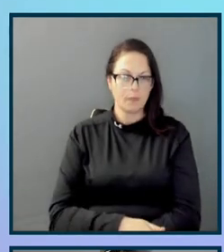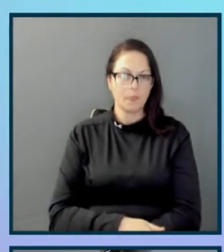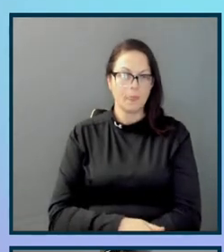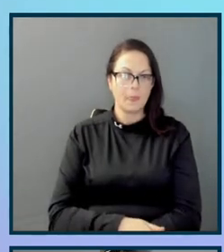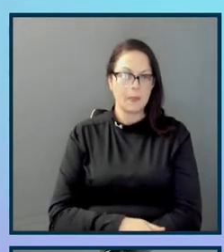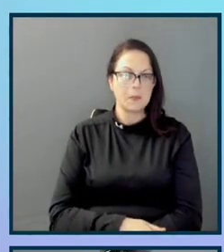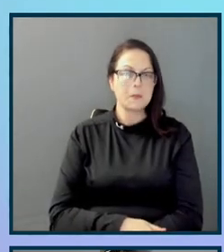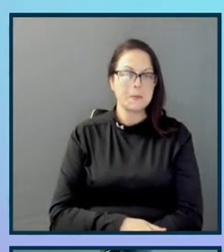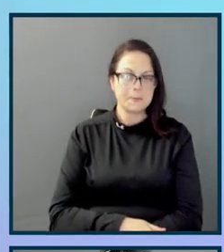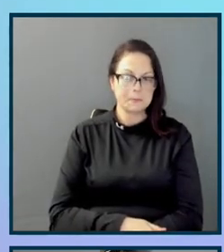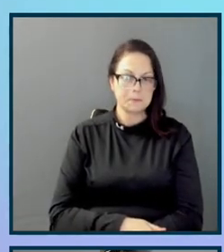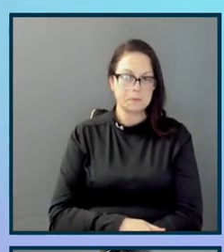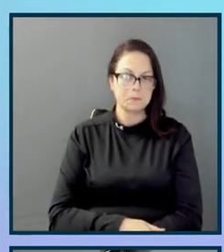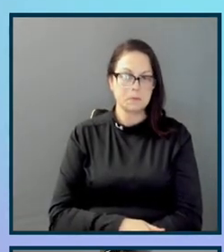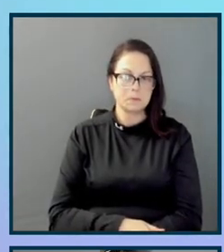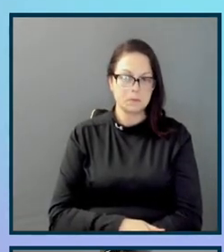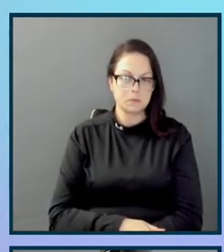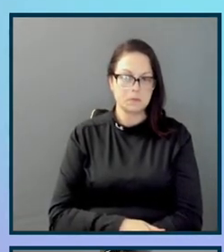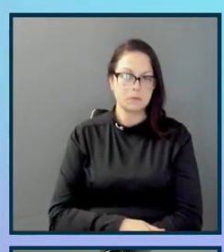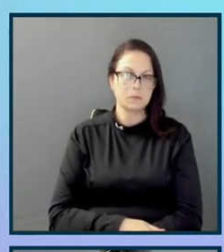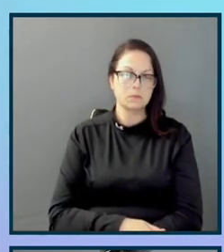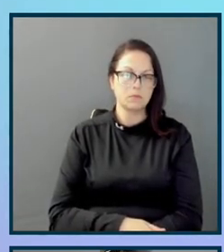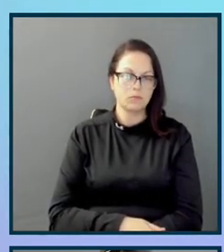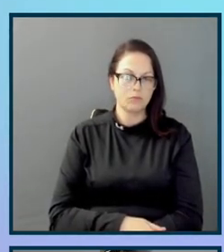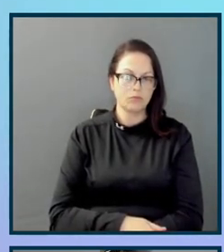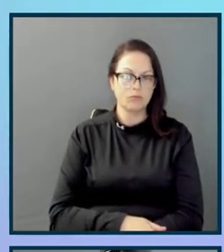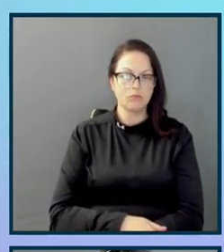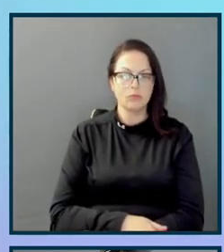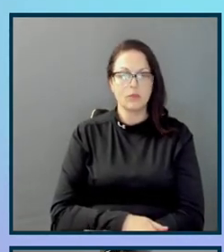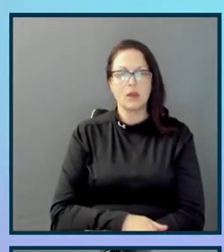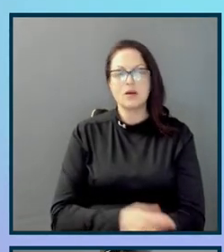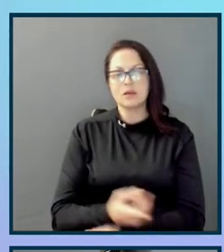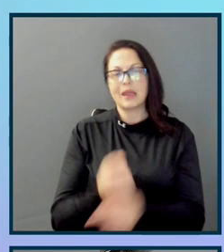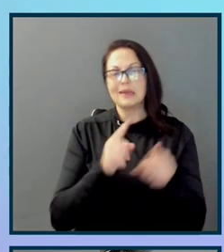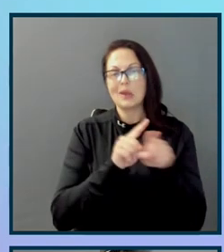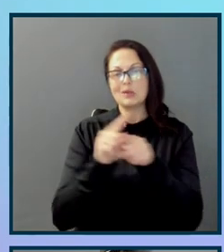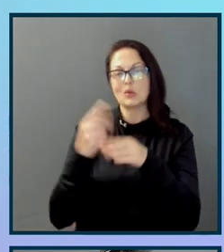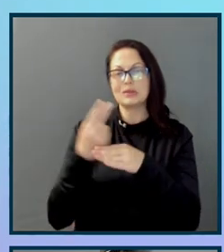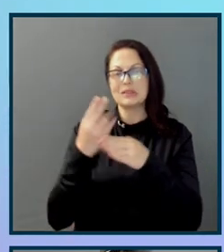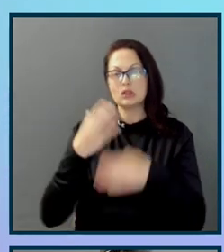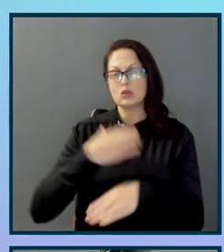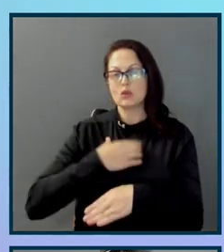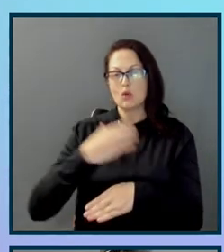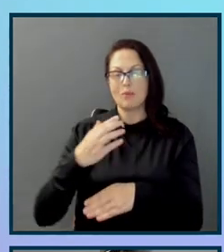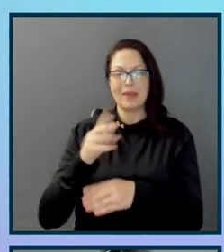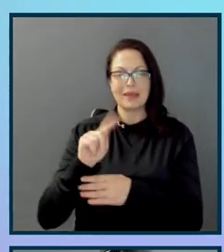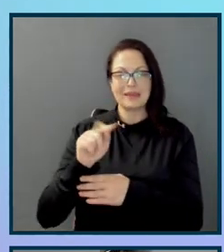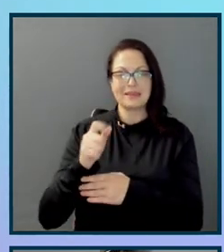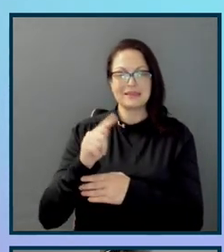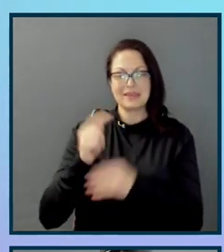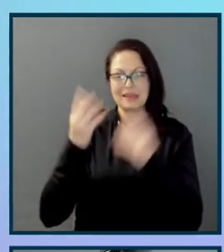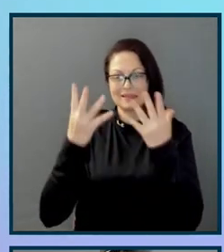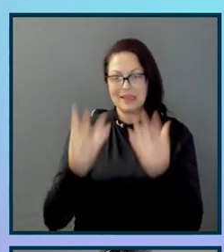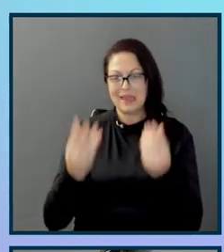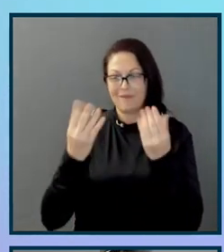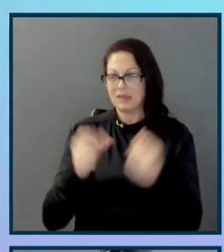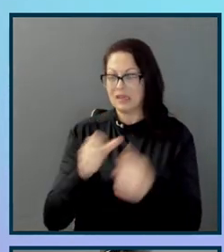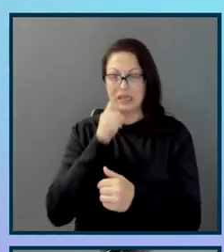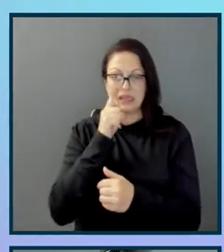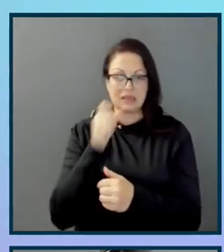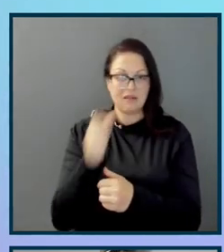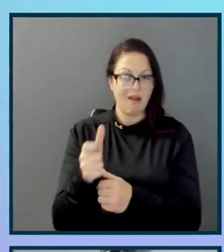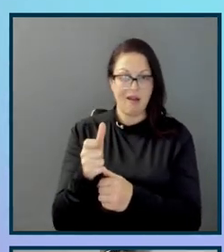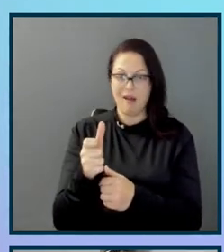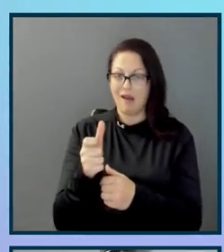important to our users. And also, since users complained that the homepage was really text heavy and just weren't either reading it or were just really